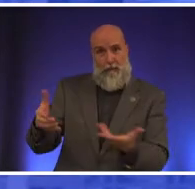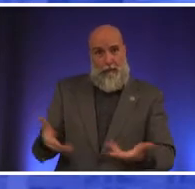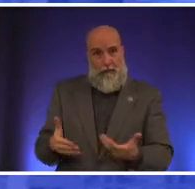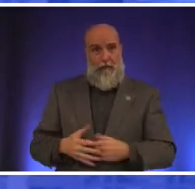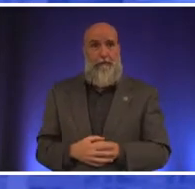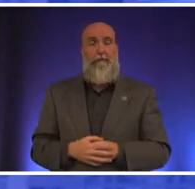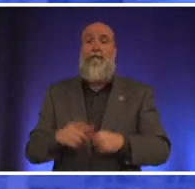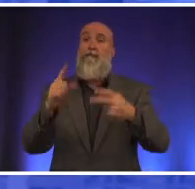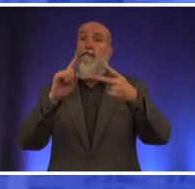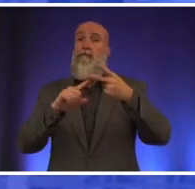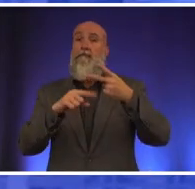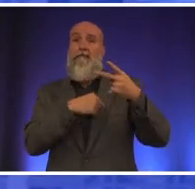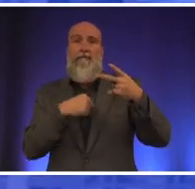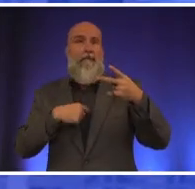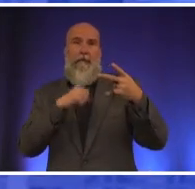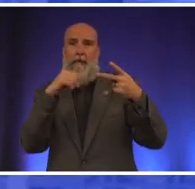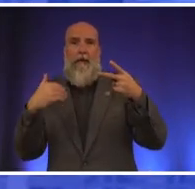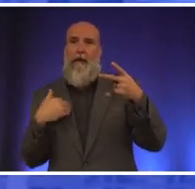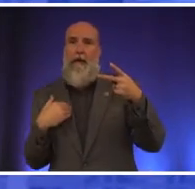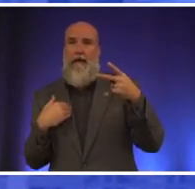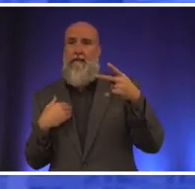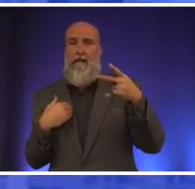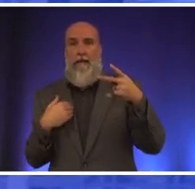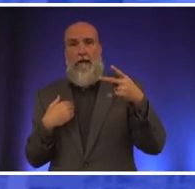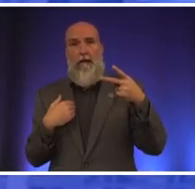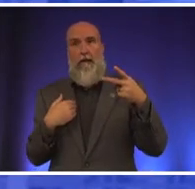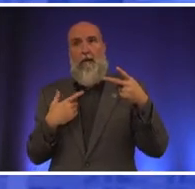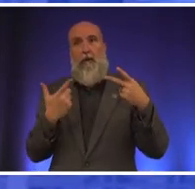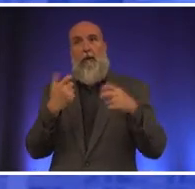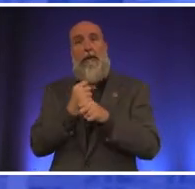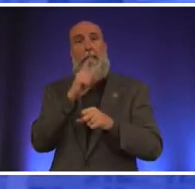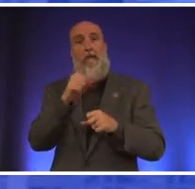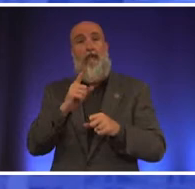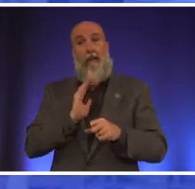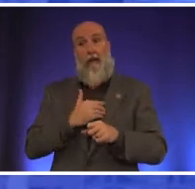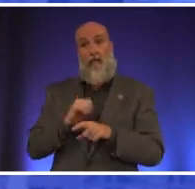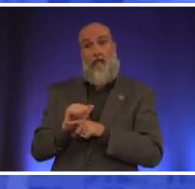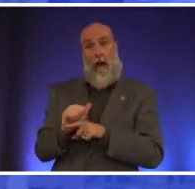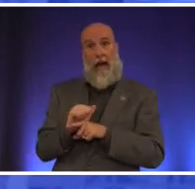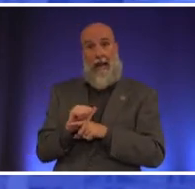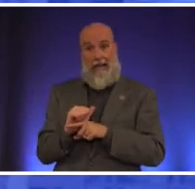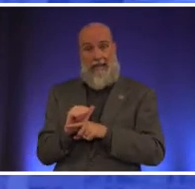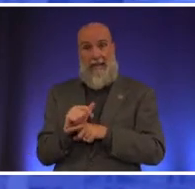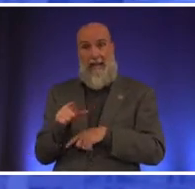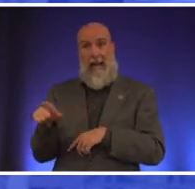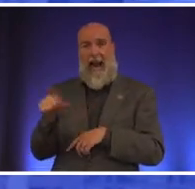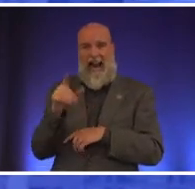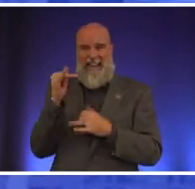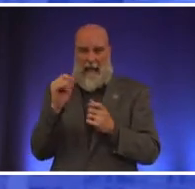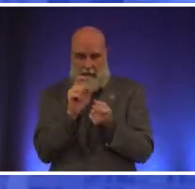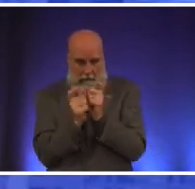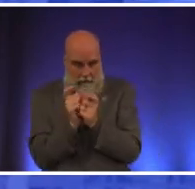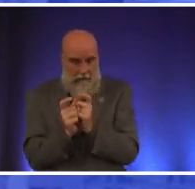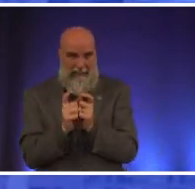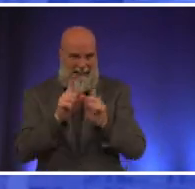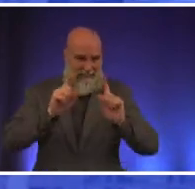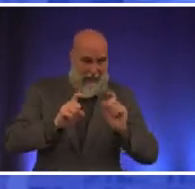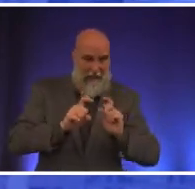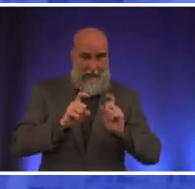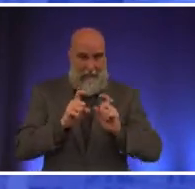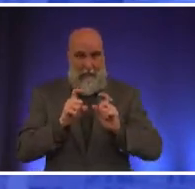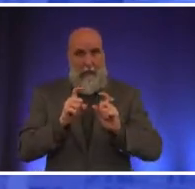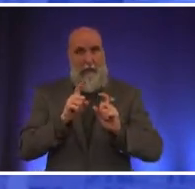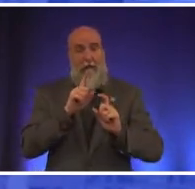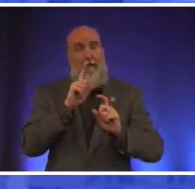number two we don't have we need to make sure that our our training which was is being retooled now and being tested is